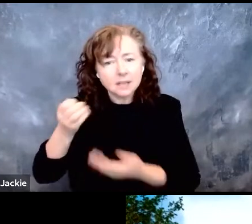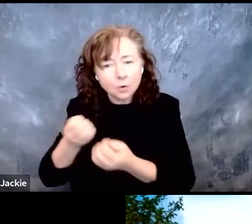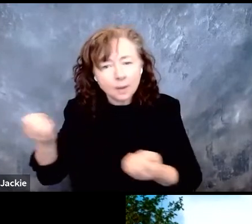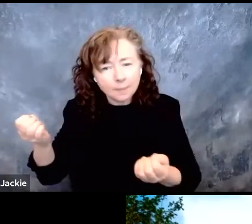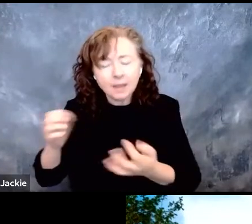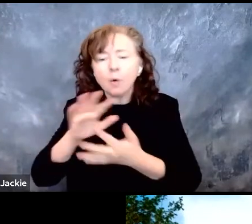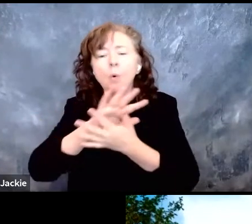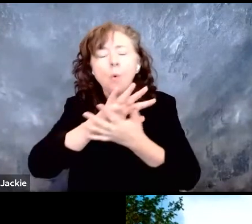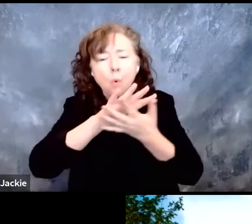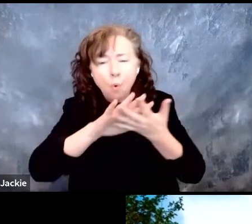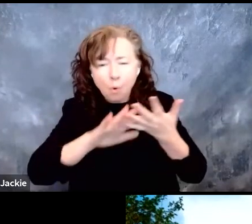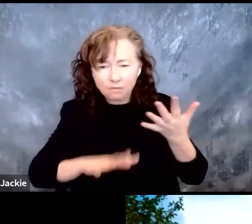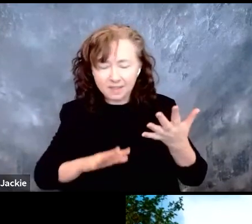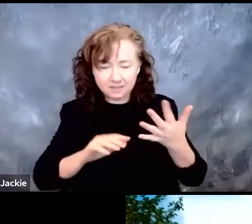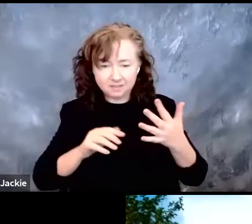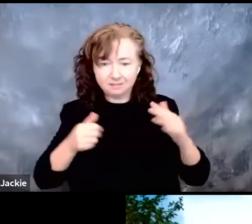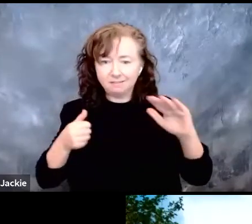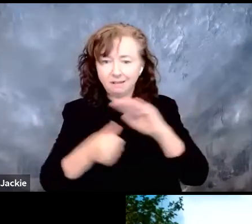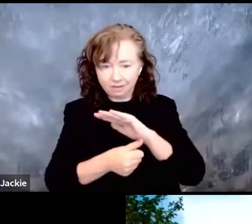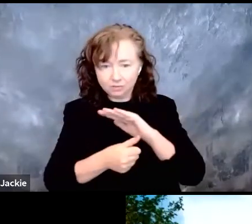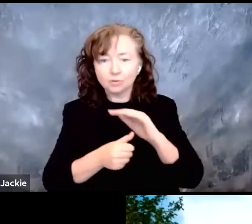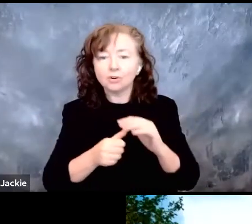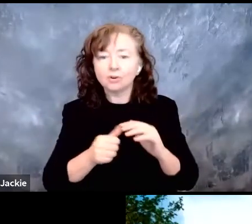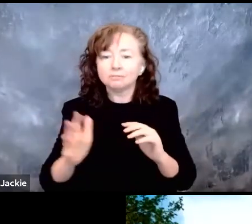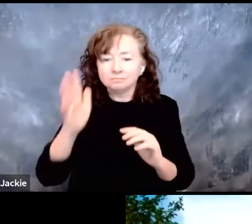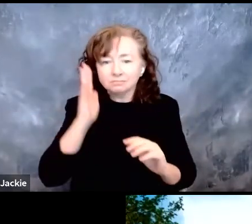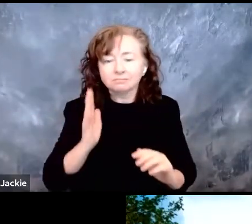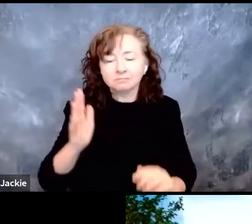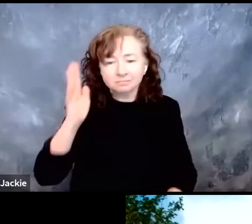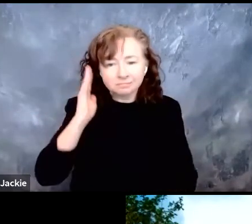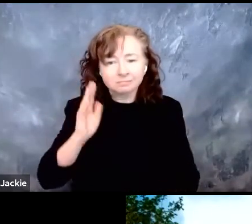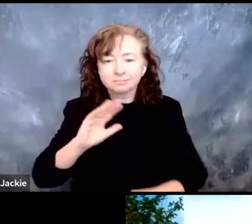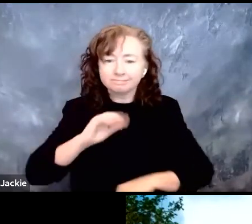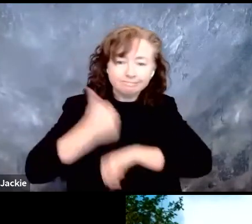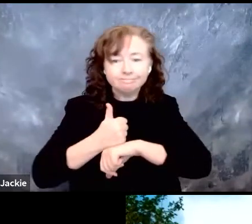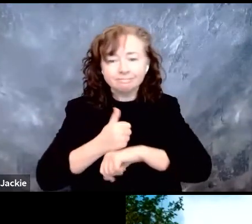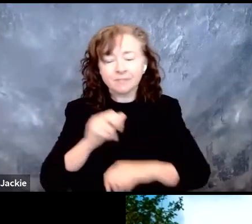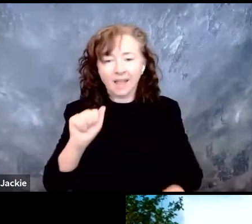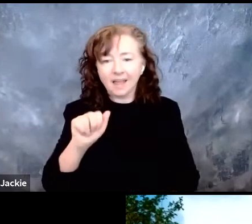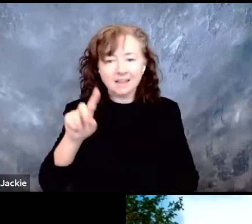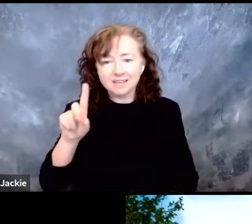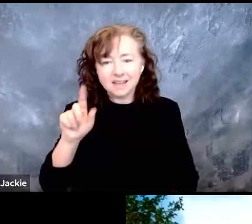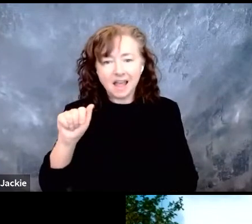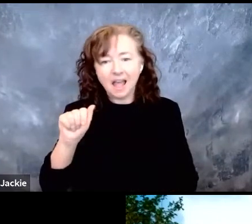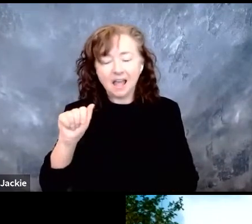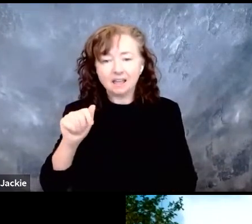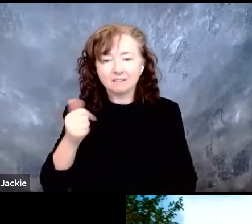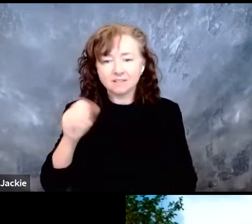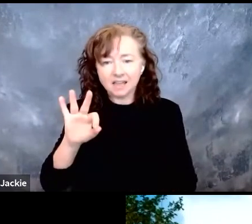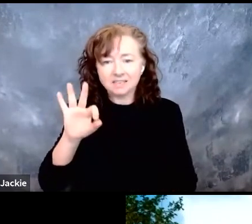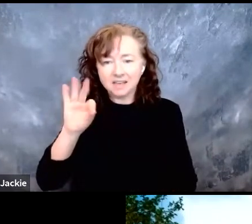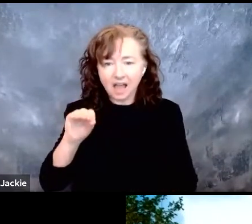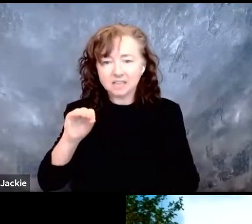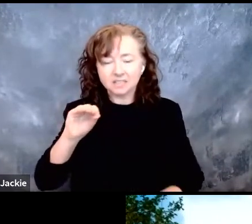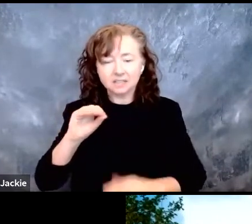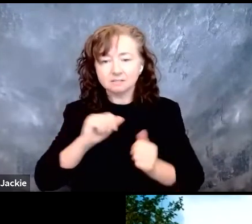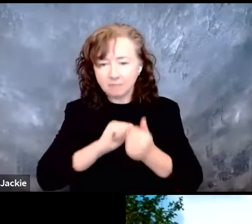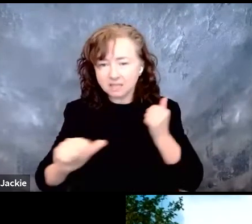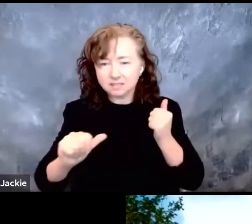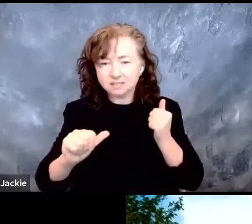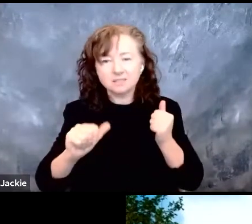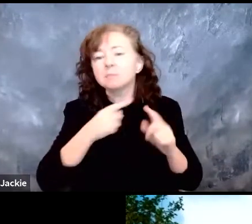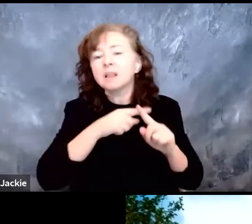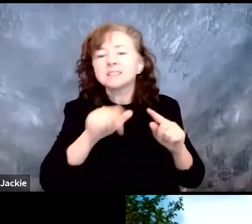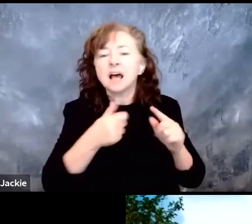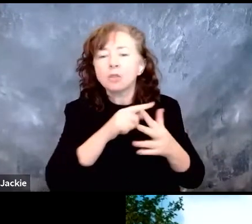issues fall under the landmark Americas with Disabilities Act of 1990 and all other appropriate laws.